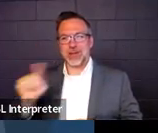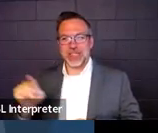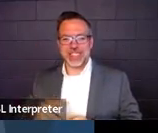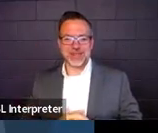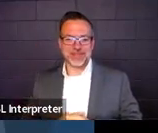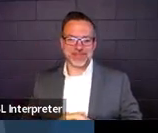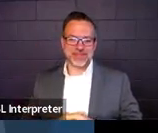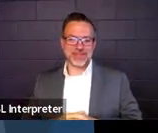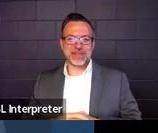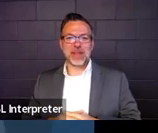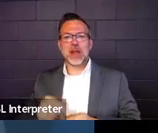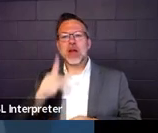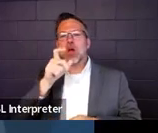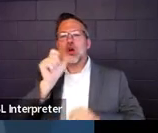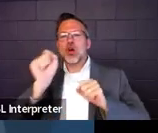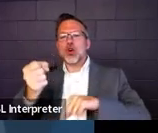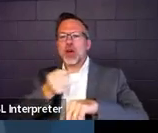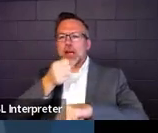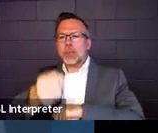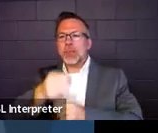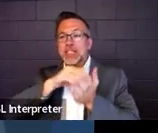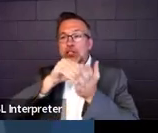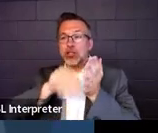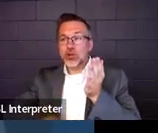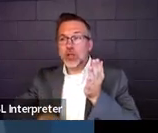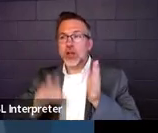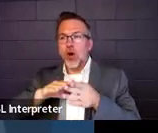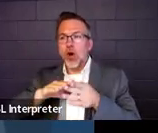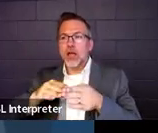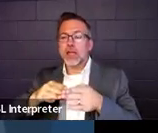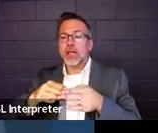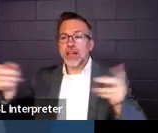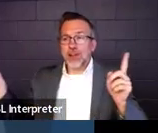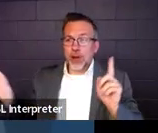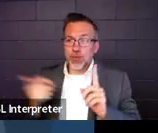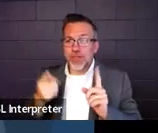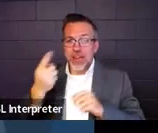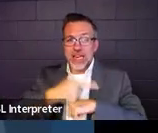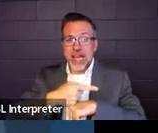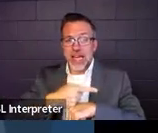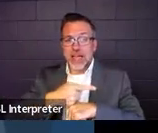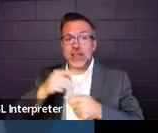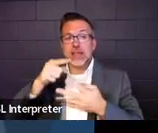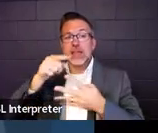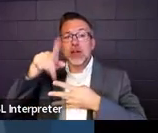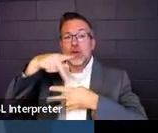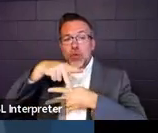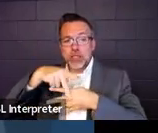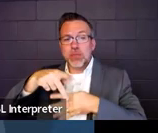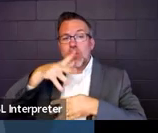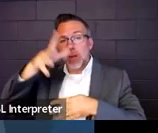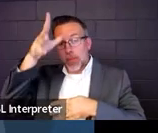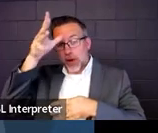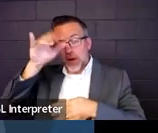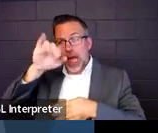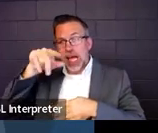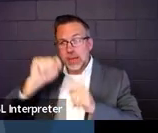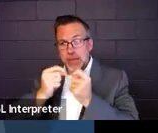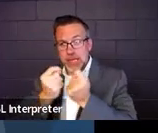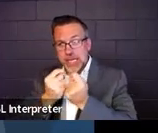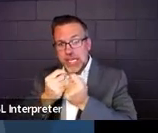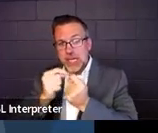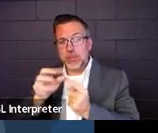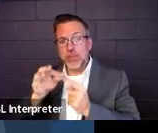All right. Who can place a student on an abbreviated day? Principal, parent, IEP team, or special ed director?